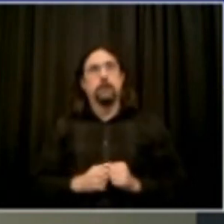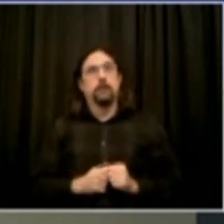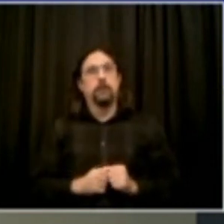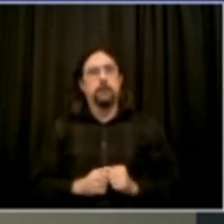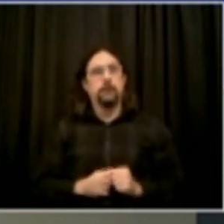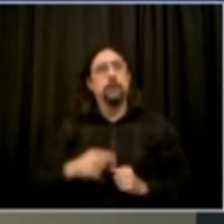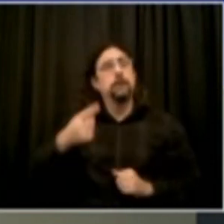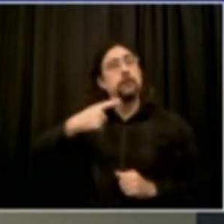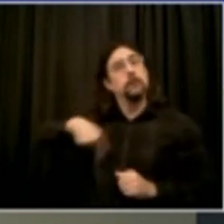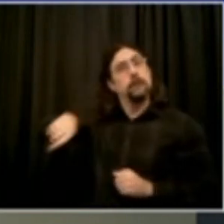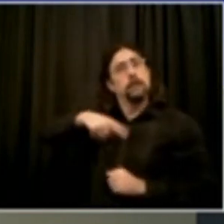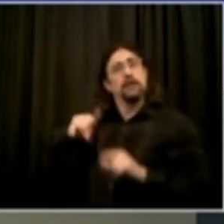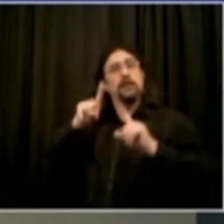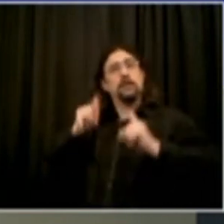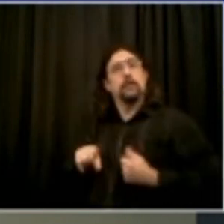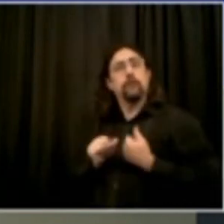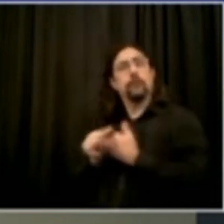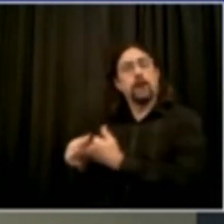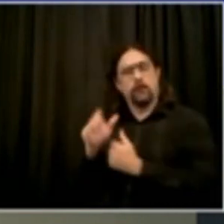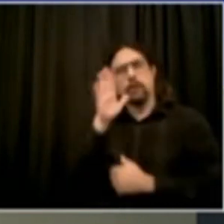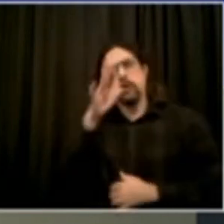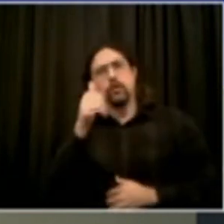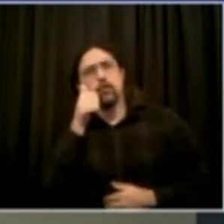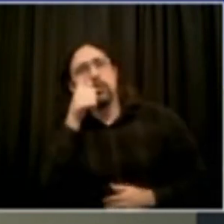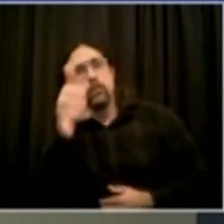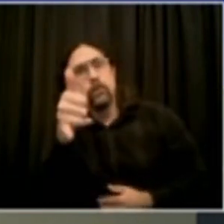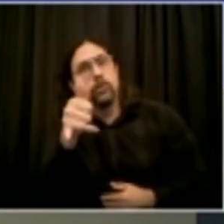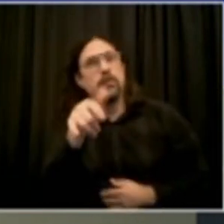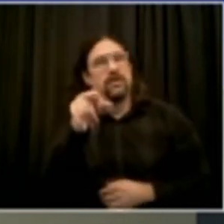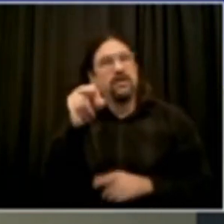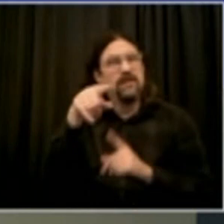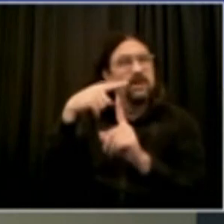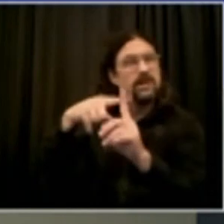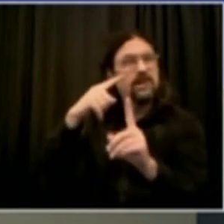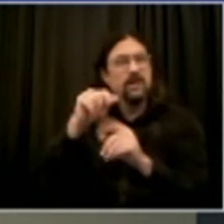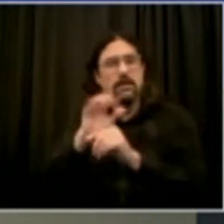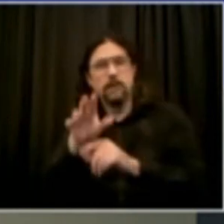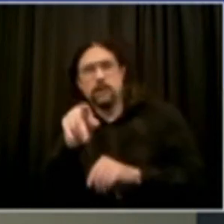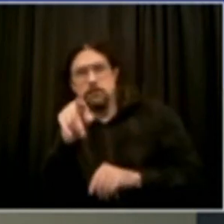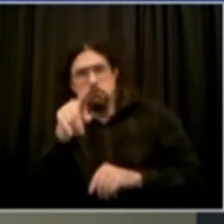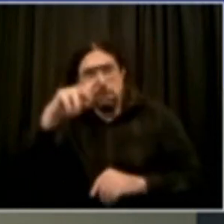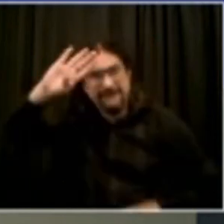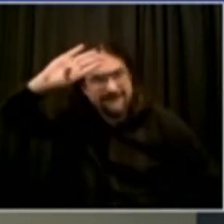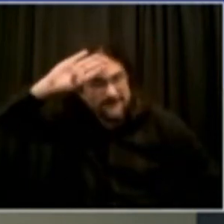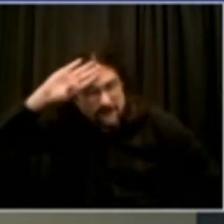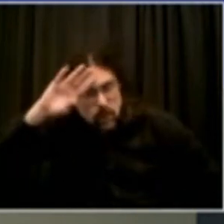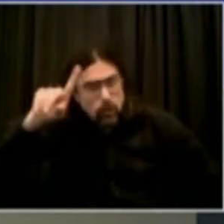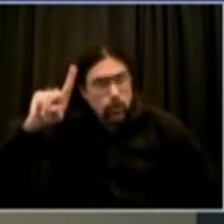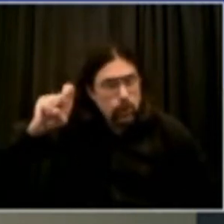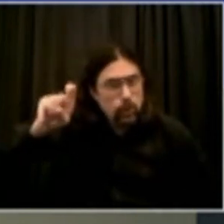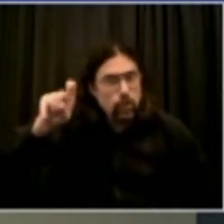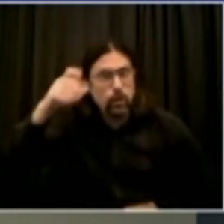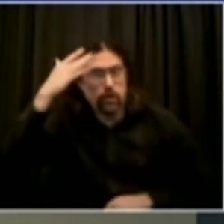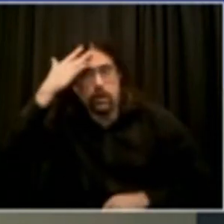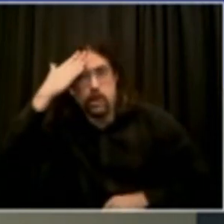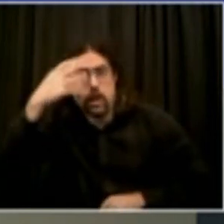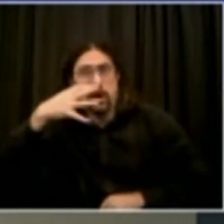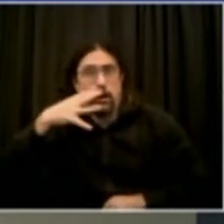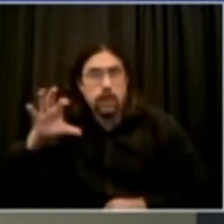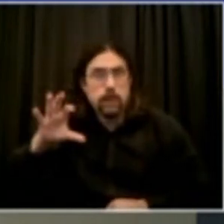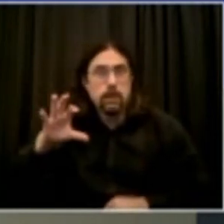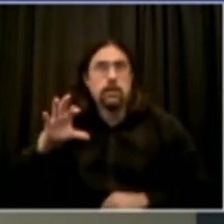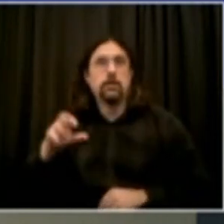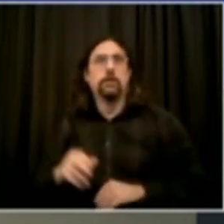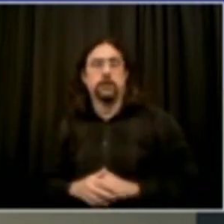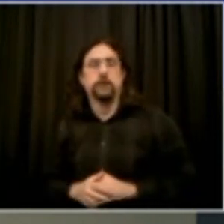for you to exit your safe separation, you're able to do so at the appropriate time. We've also included a medical device in